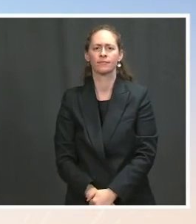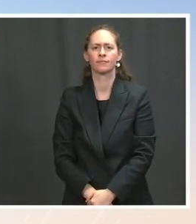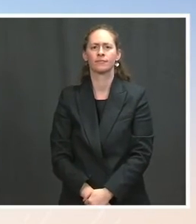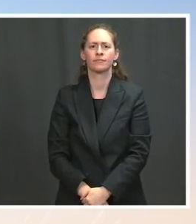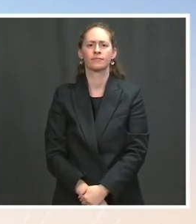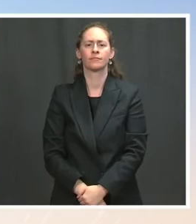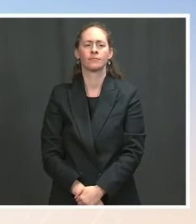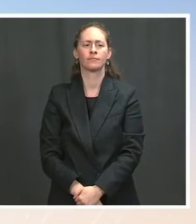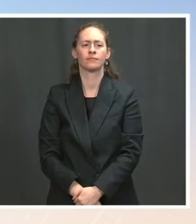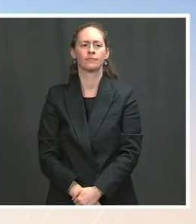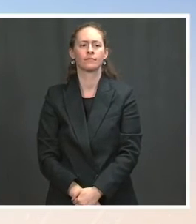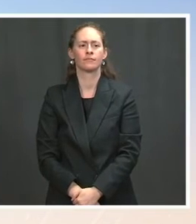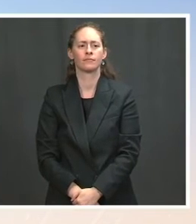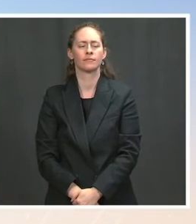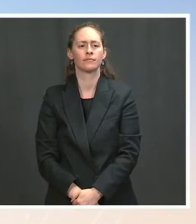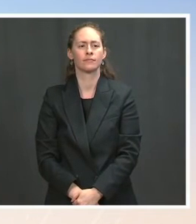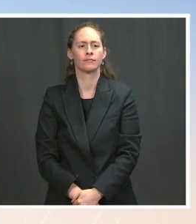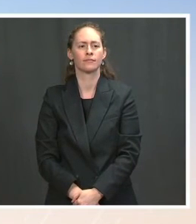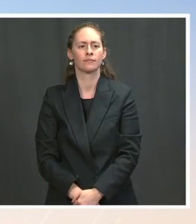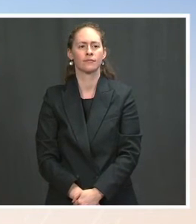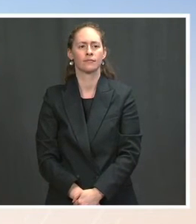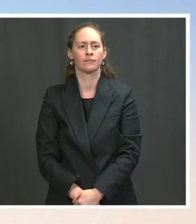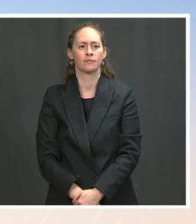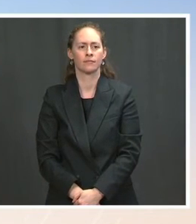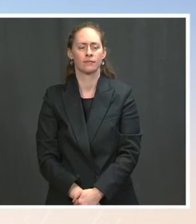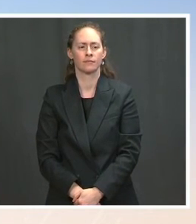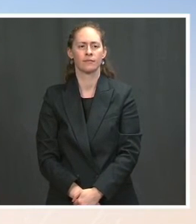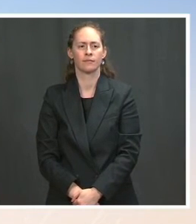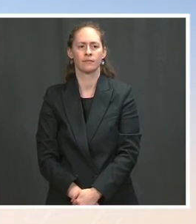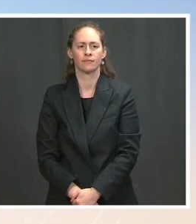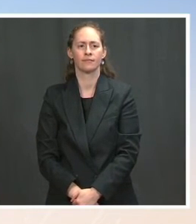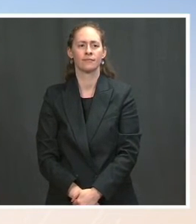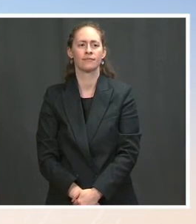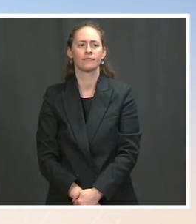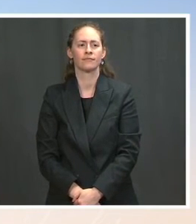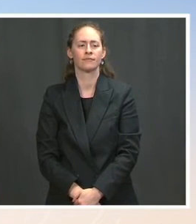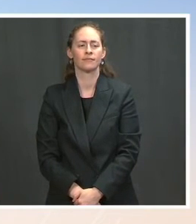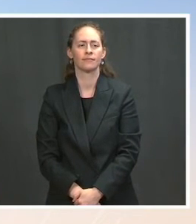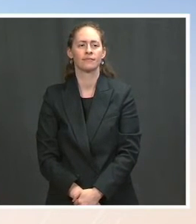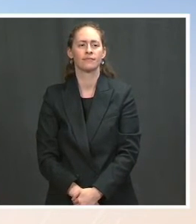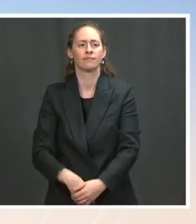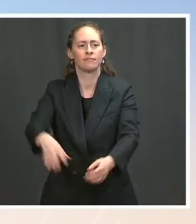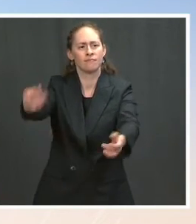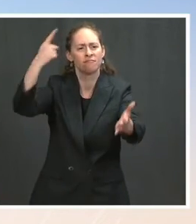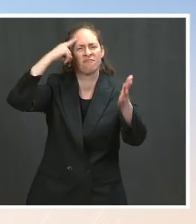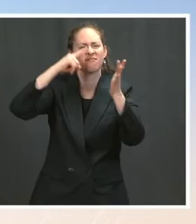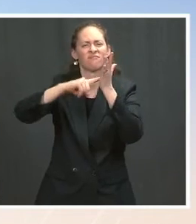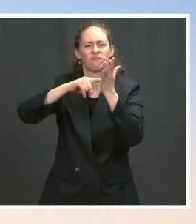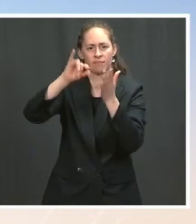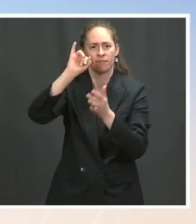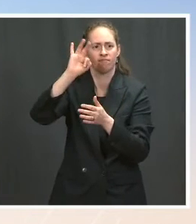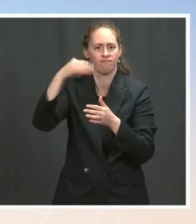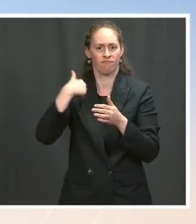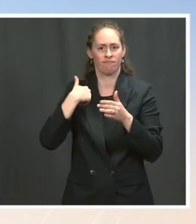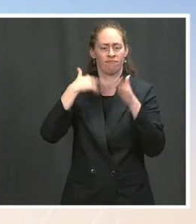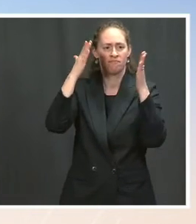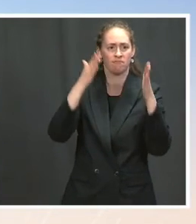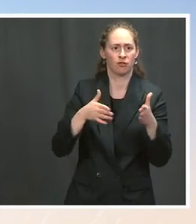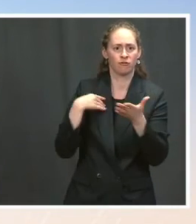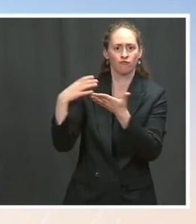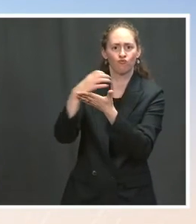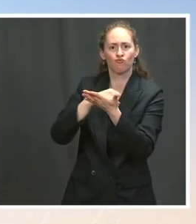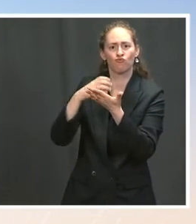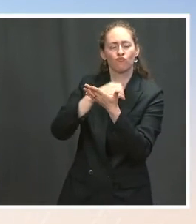a year is better off financially just taking the unemployment benefits so is the white house creating an incentive just to stay home